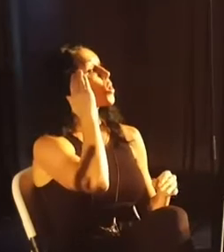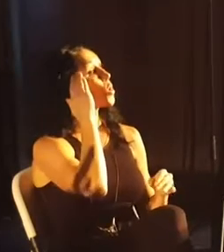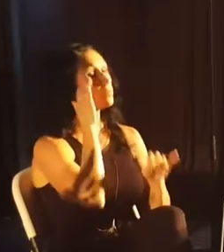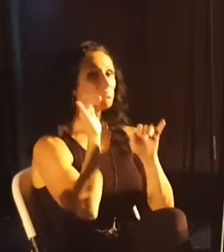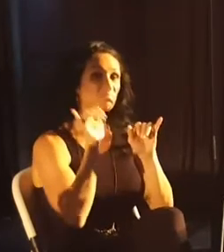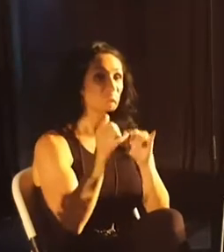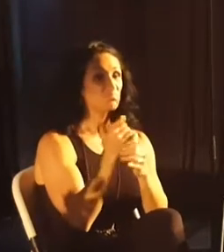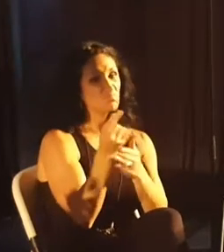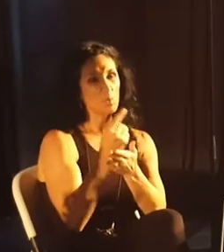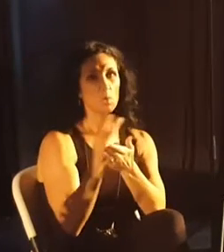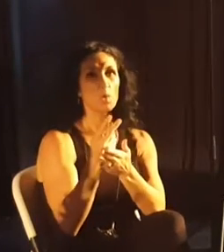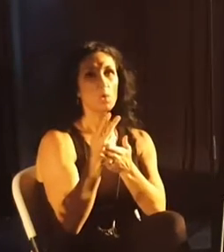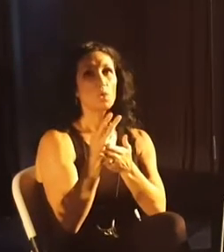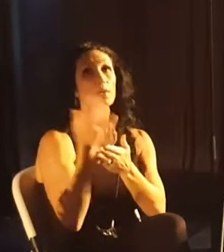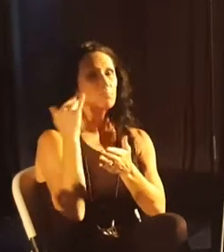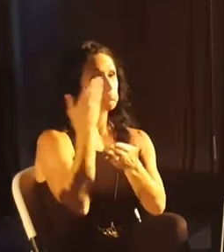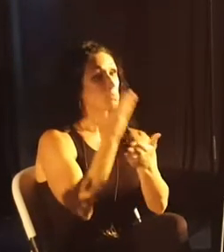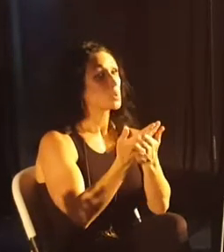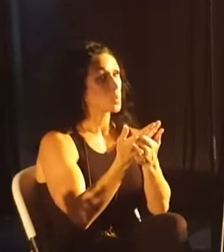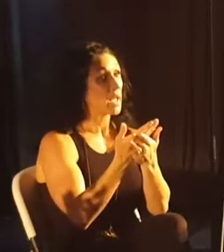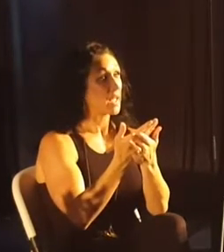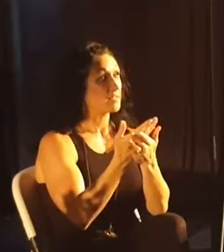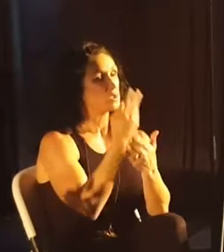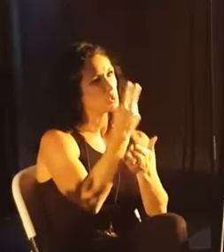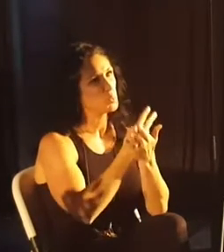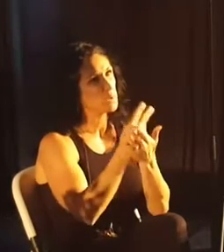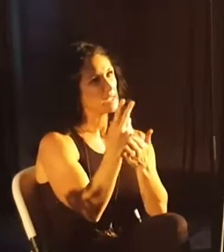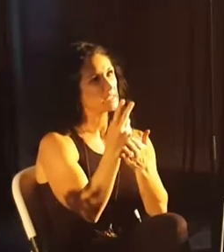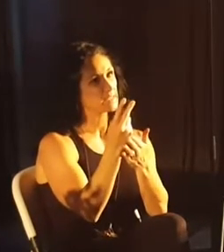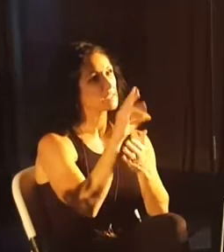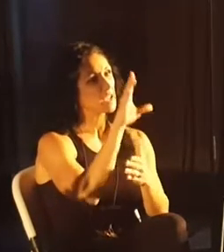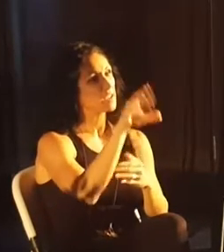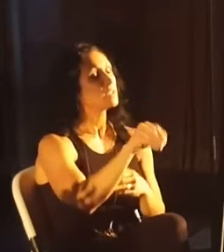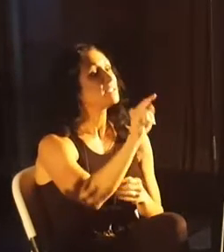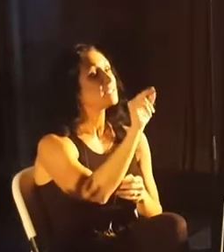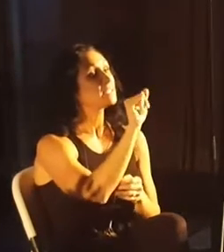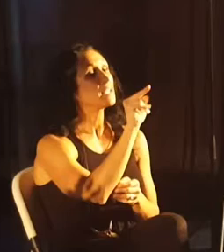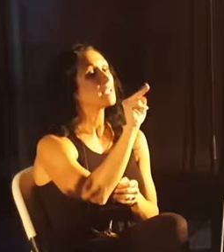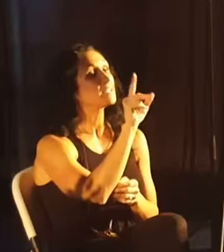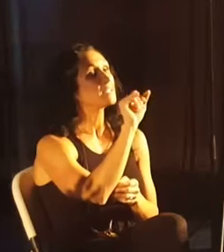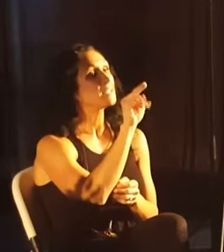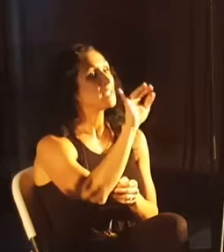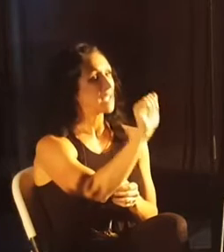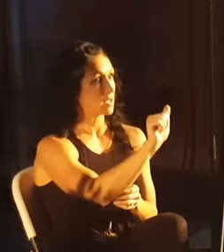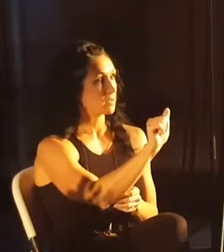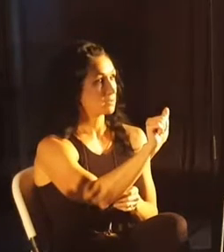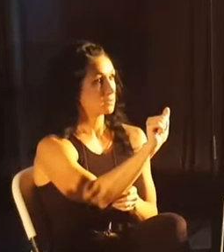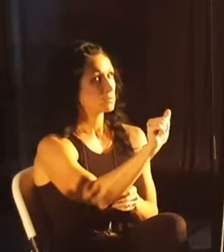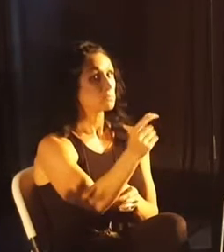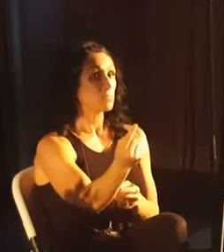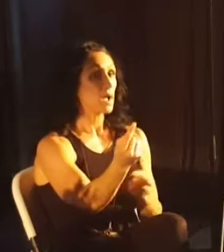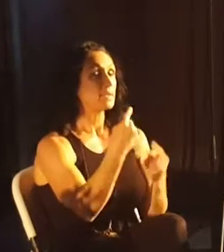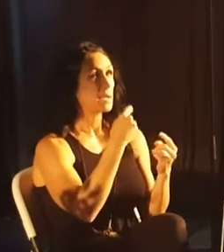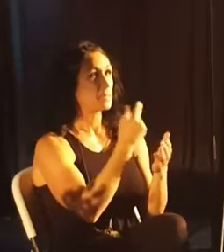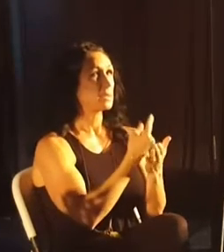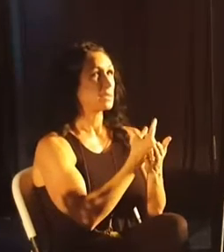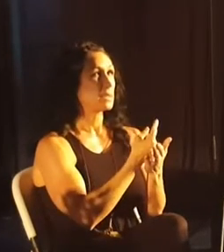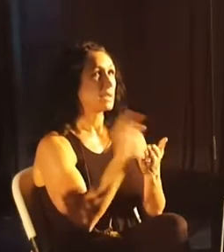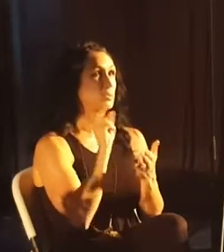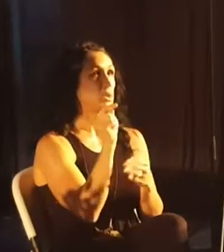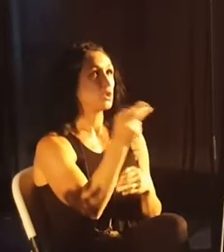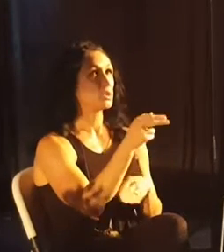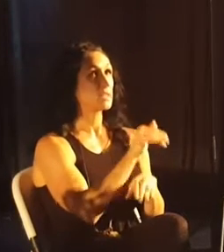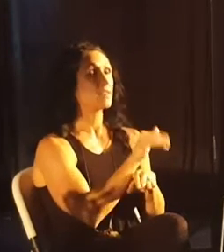weeks, like got back a week ago from Tanzania, spending almost two weeks in Tanzania. I came back last Thursday night,